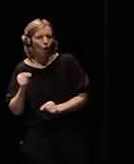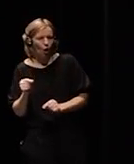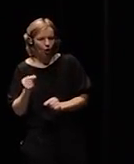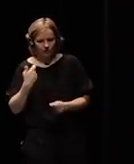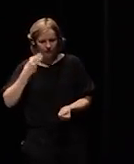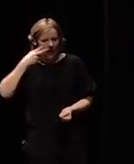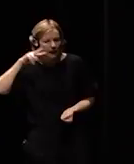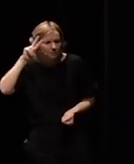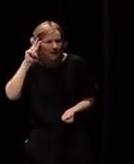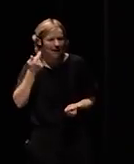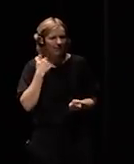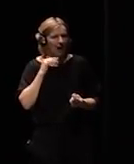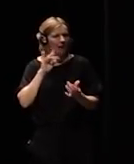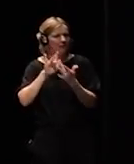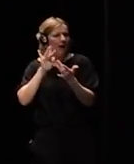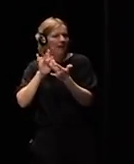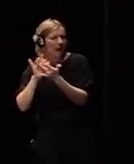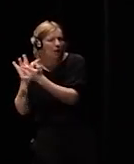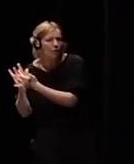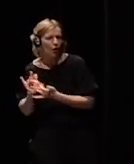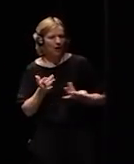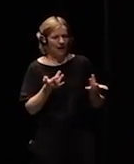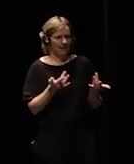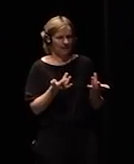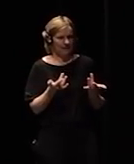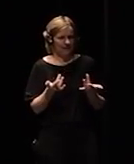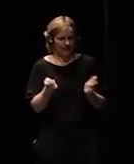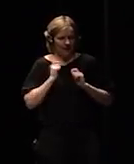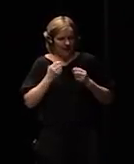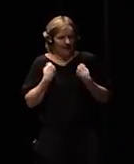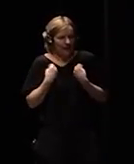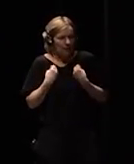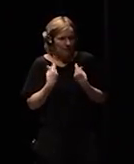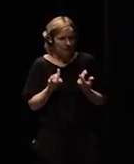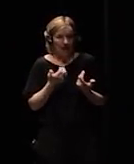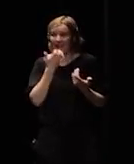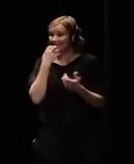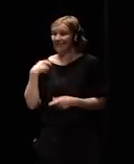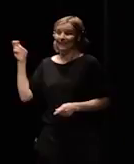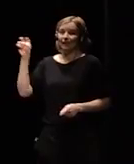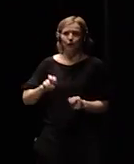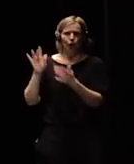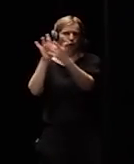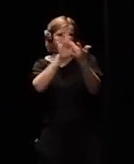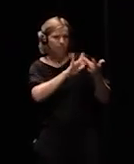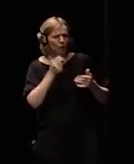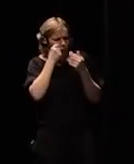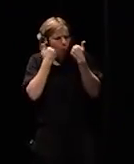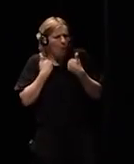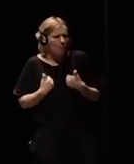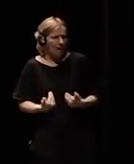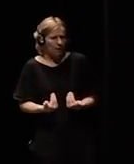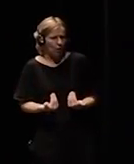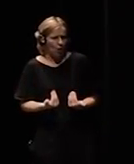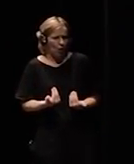and by relationships when I meet you later in the hallway it takes me average human 0.4 seconds